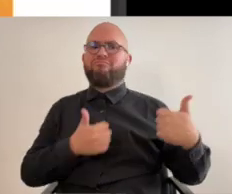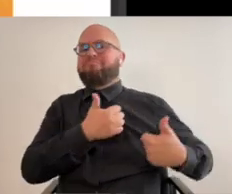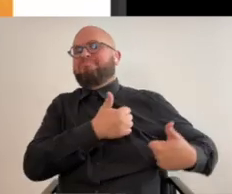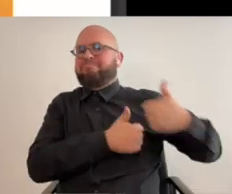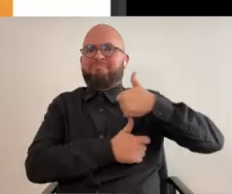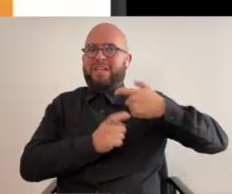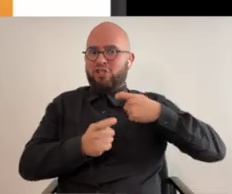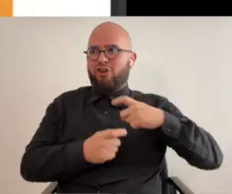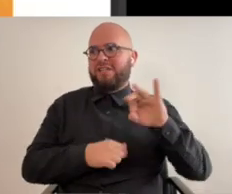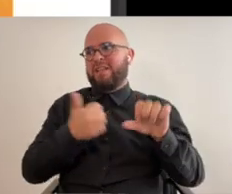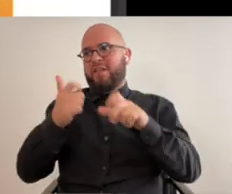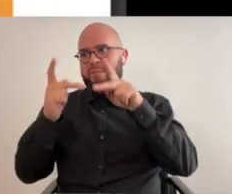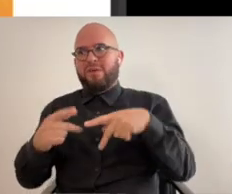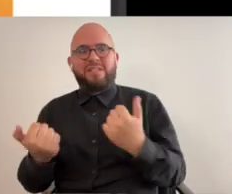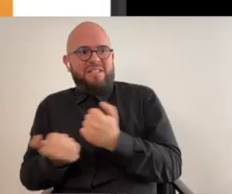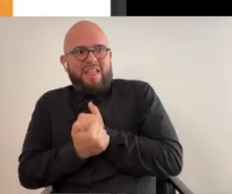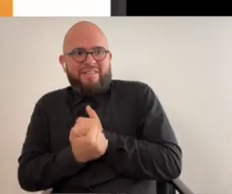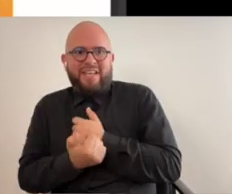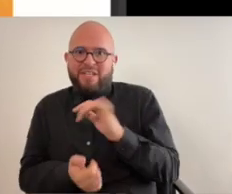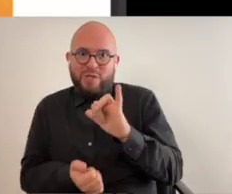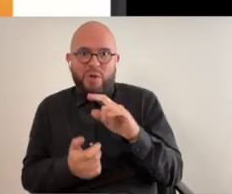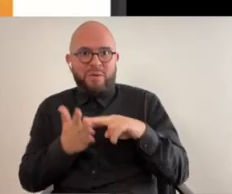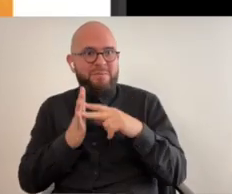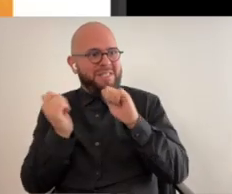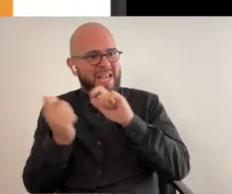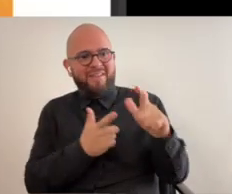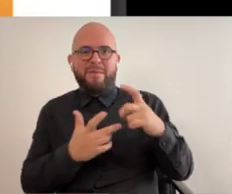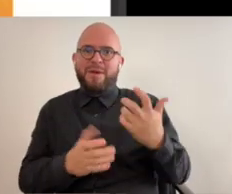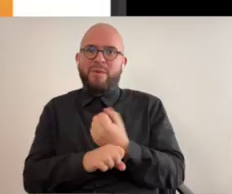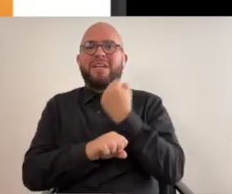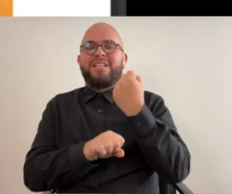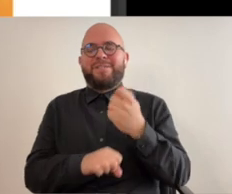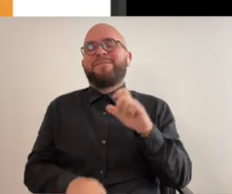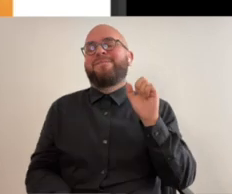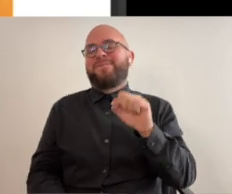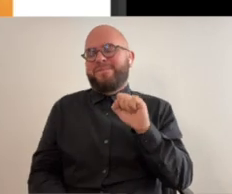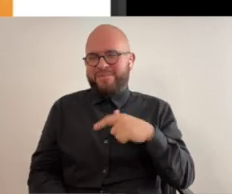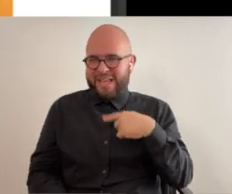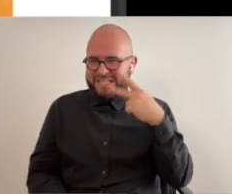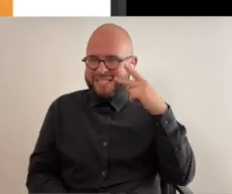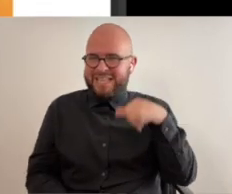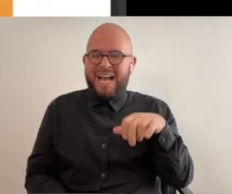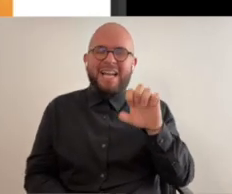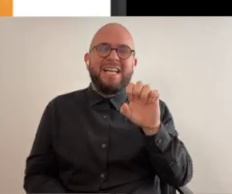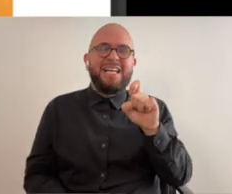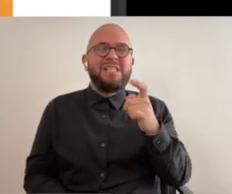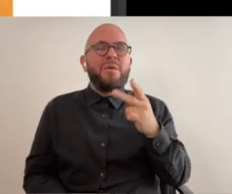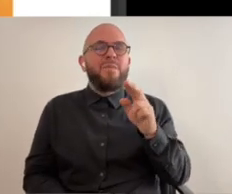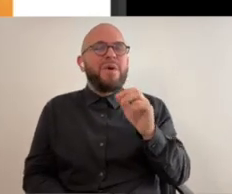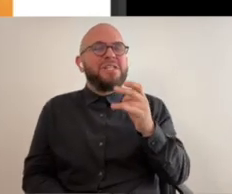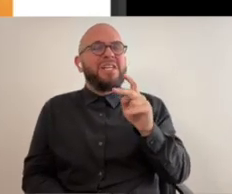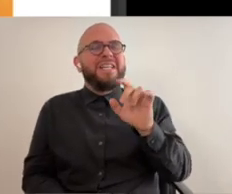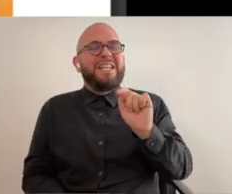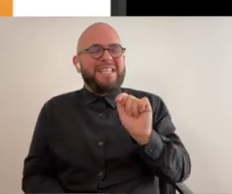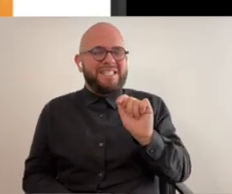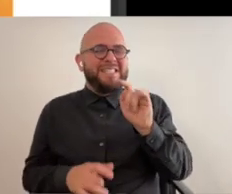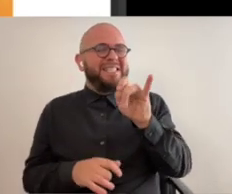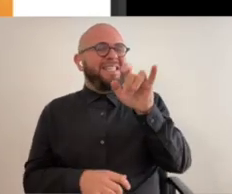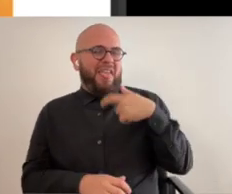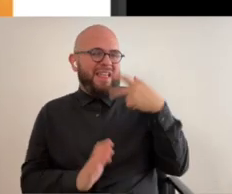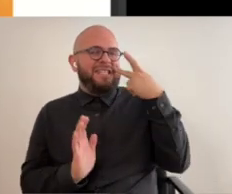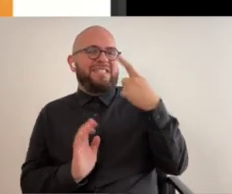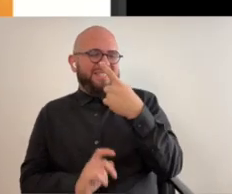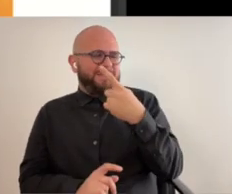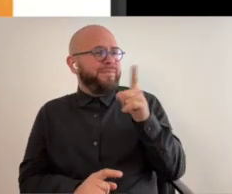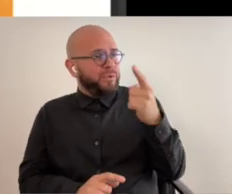charge here pretty clear yeah and the other person's loving it so you know everybody wins i can see where that expressionist